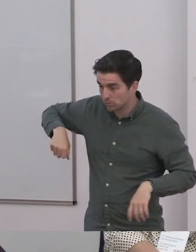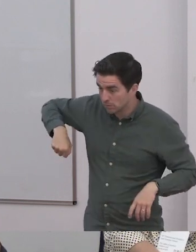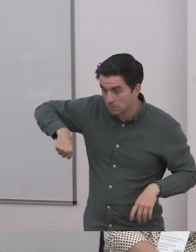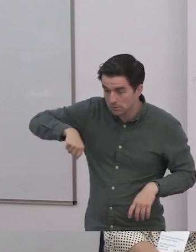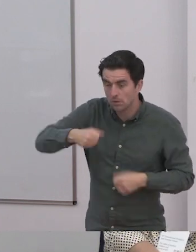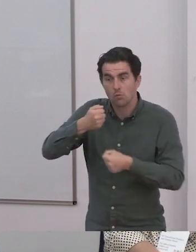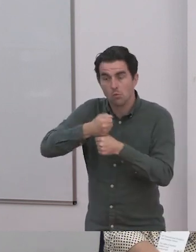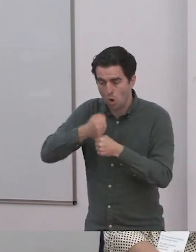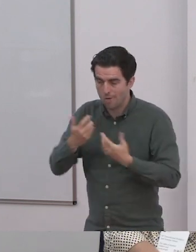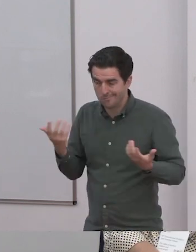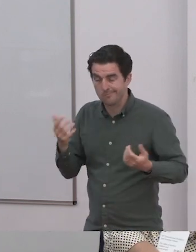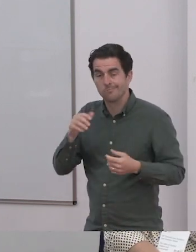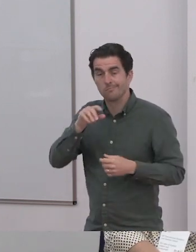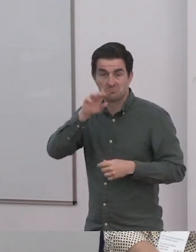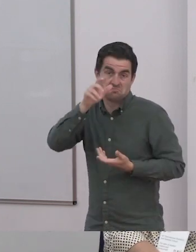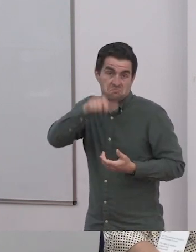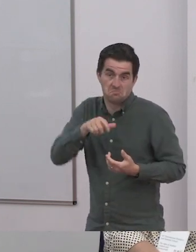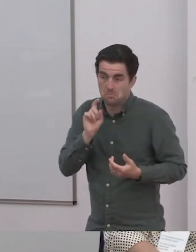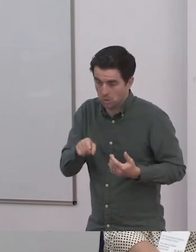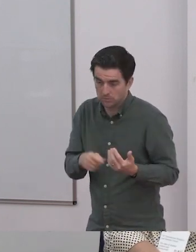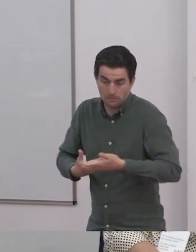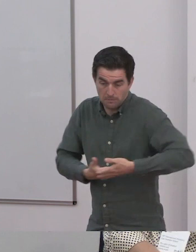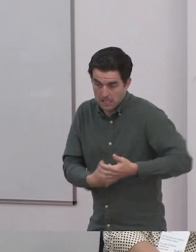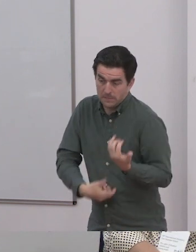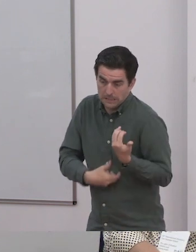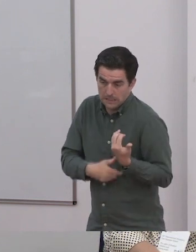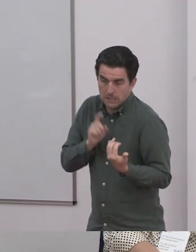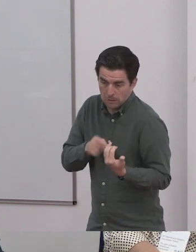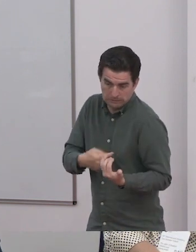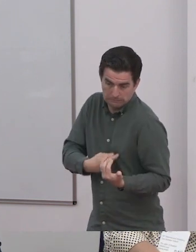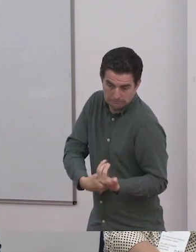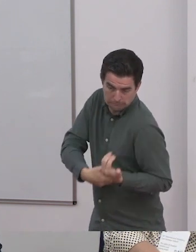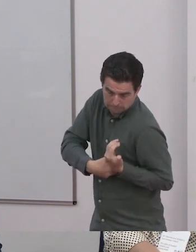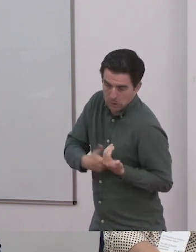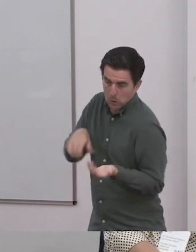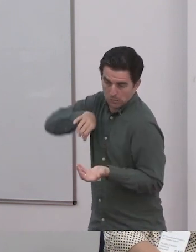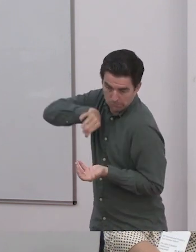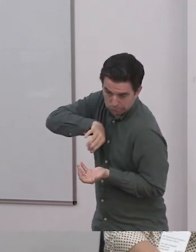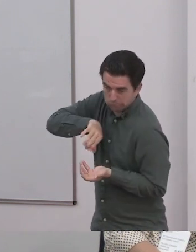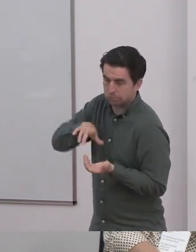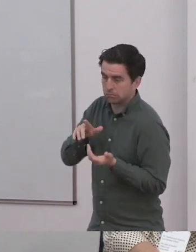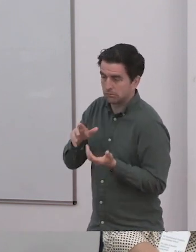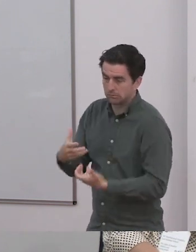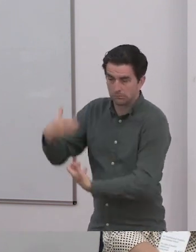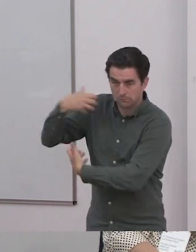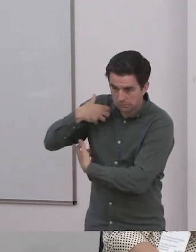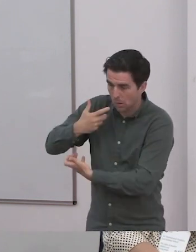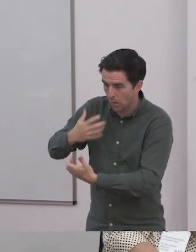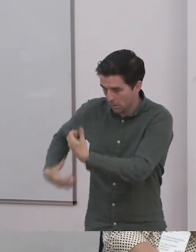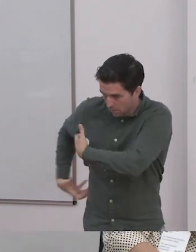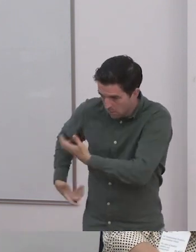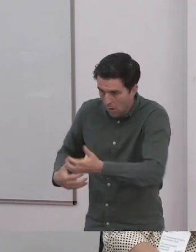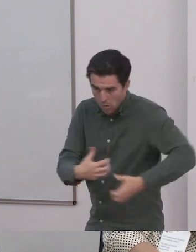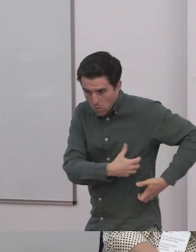therefore, are integrated into life and work in one smooth continuum. Rather than being segregated into